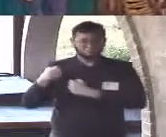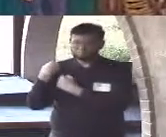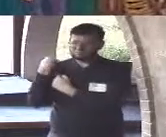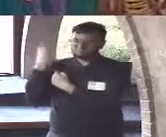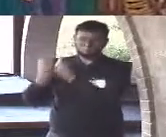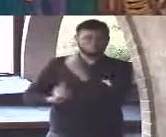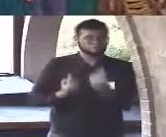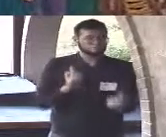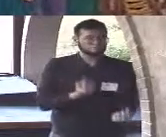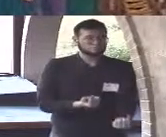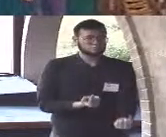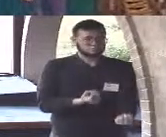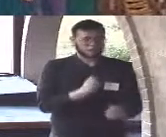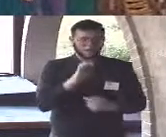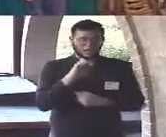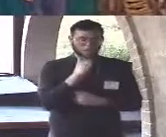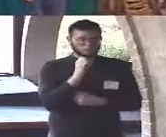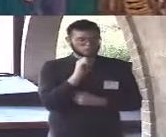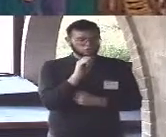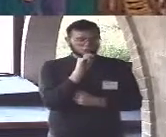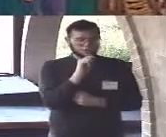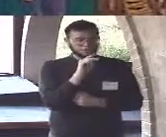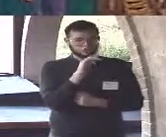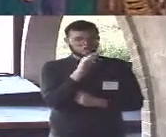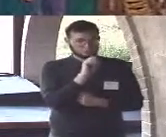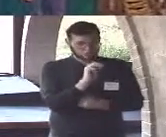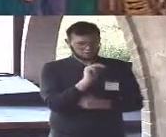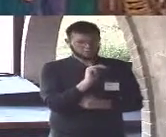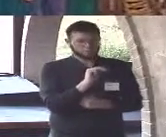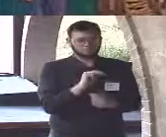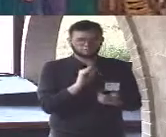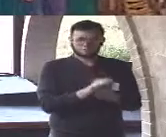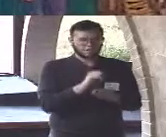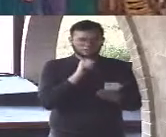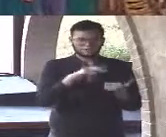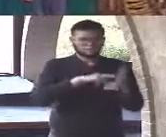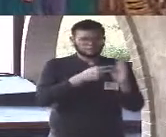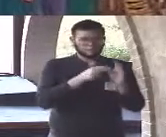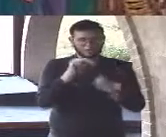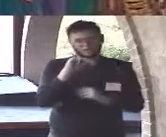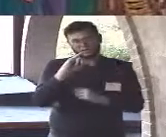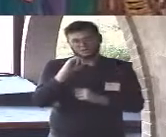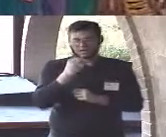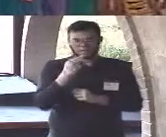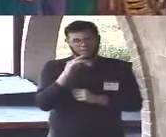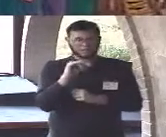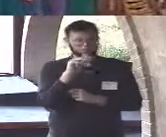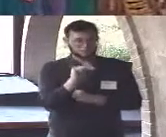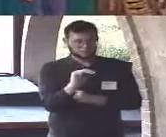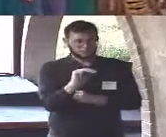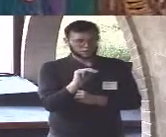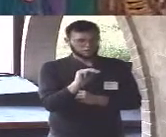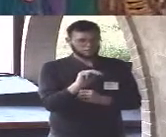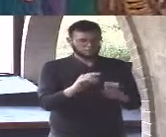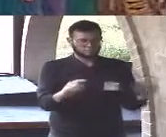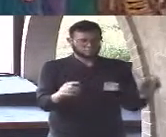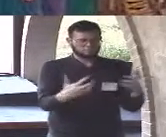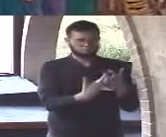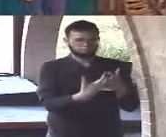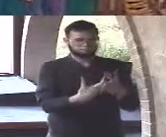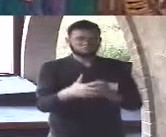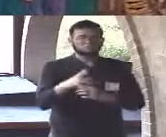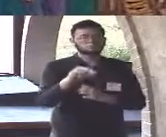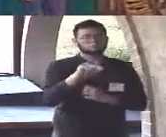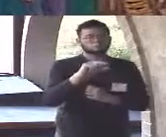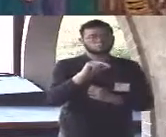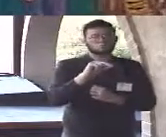existentialism does not lead inexorably to nihilism properly understood the existentialist conclusion